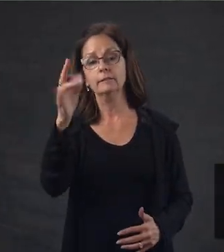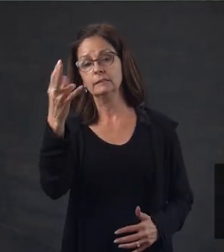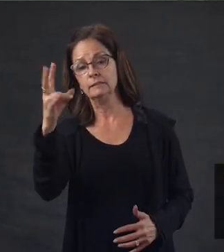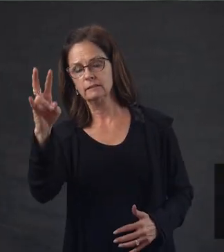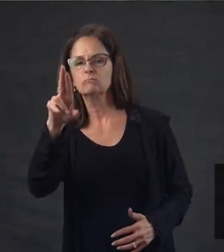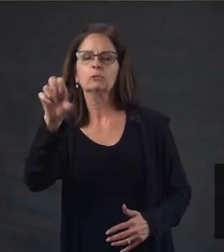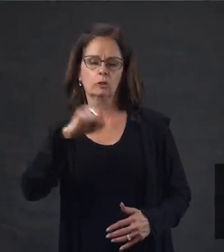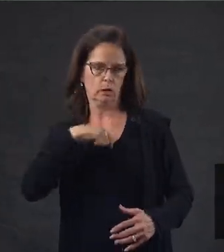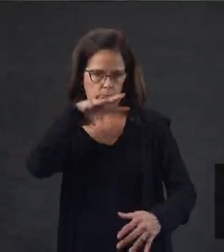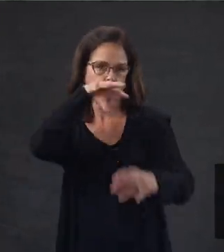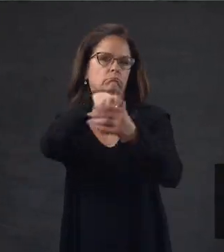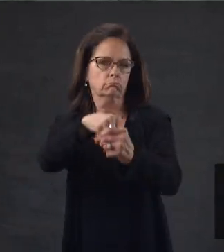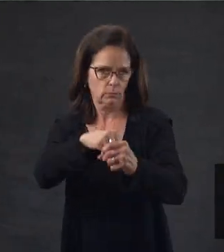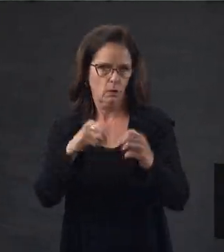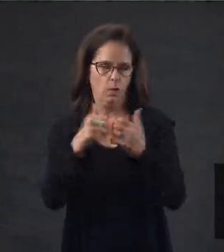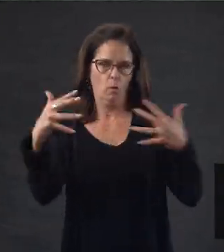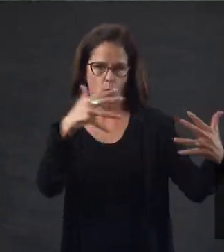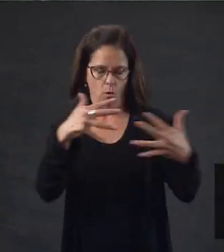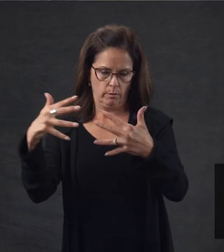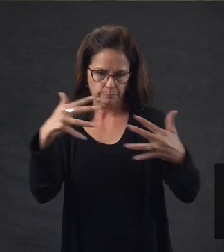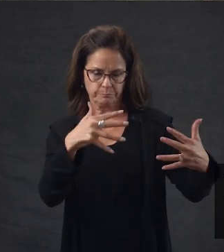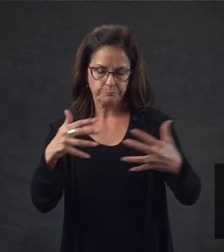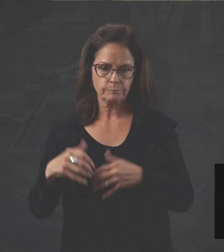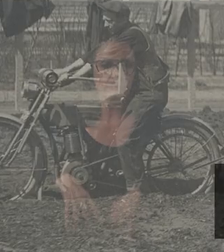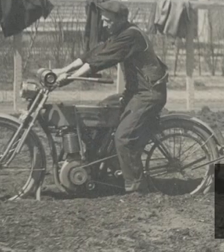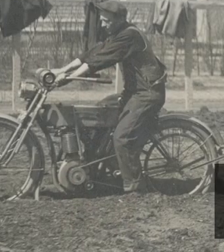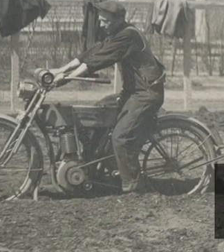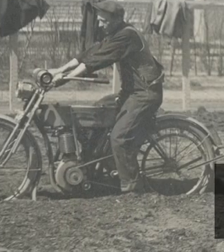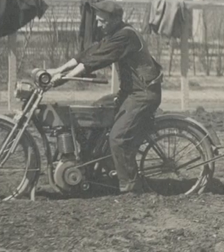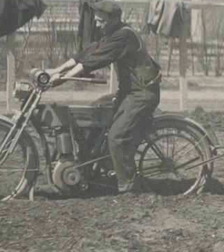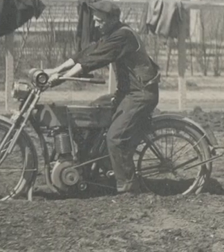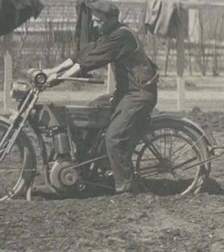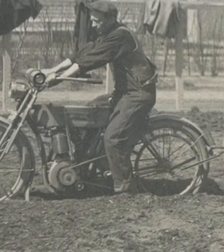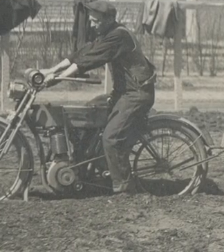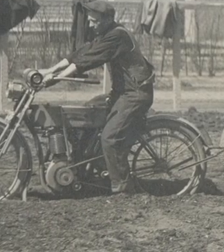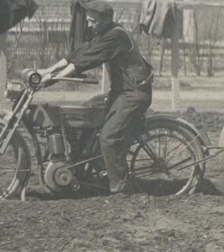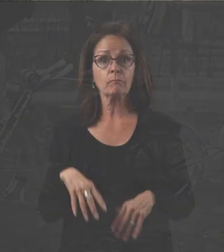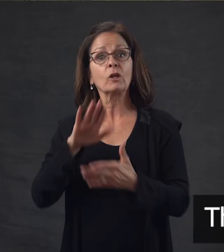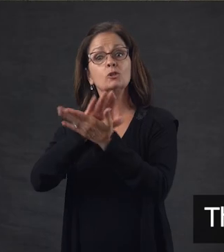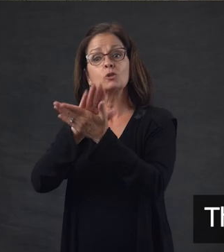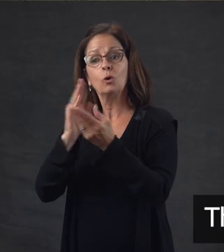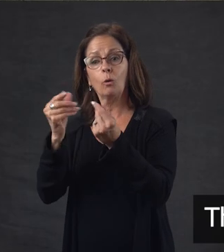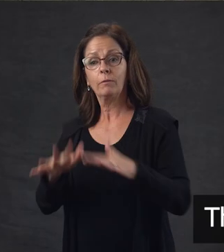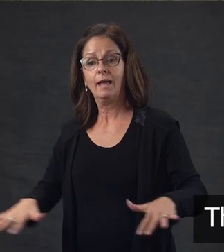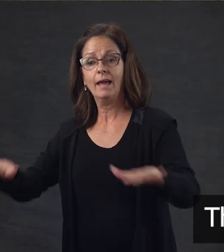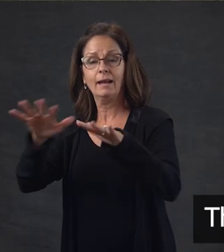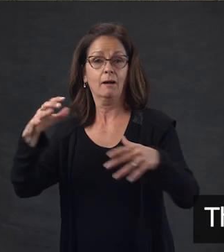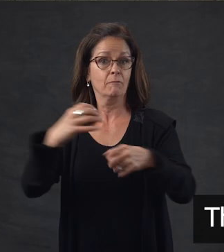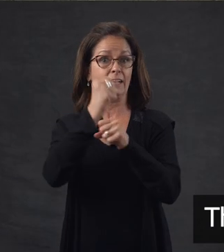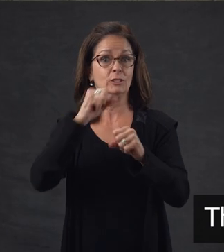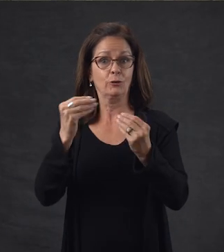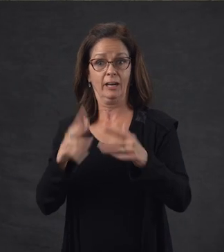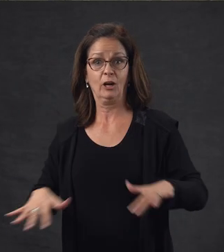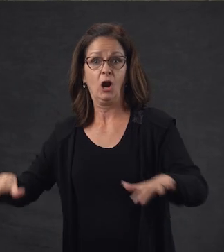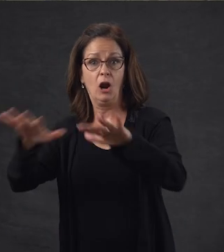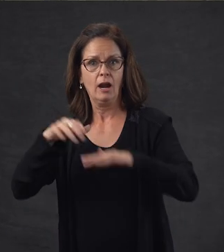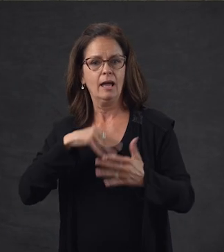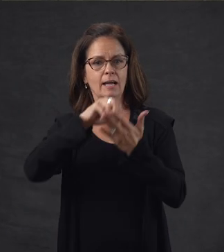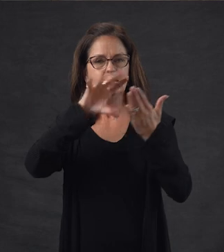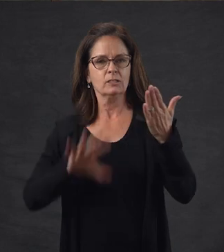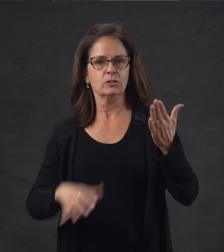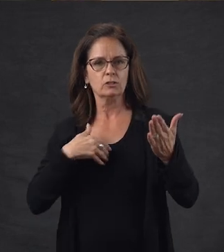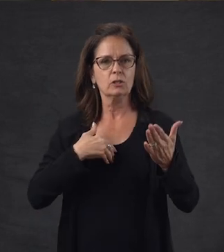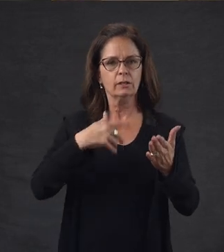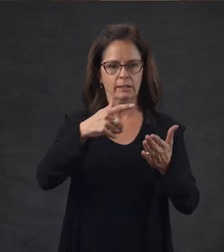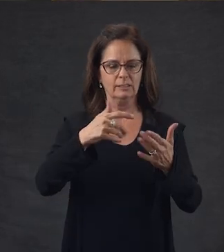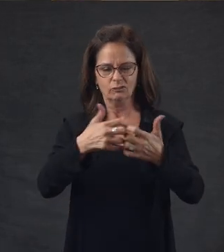1917, the United States had entered the war. Photos of students and staff breaking ground for a garden and holding up knitted items. The school planted a victory garden,